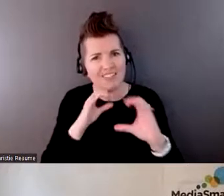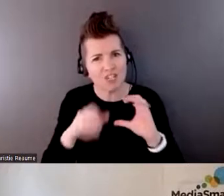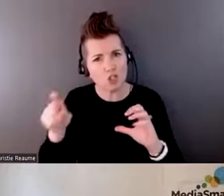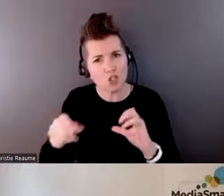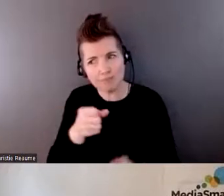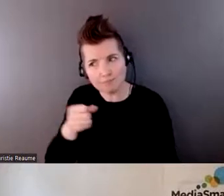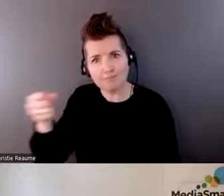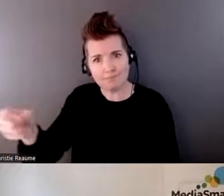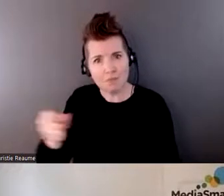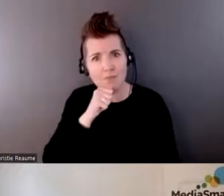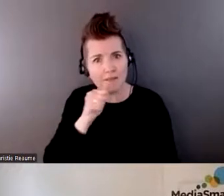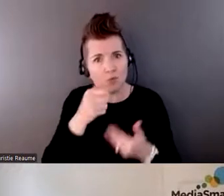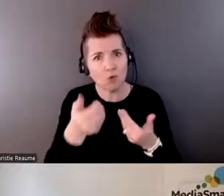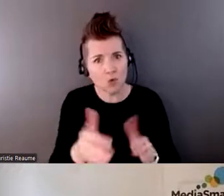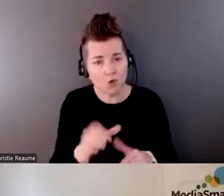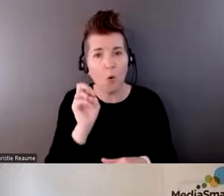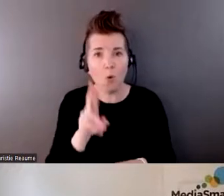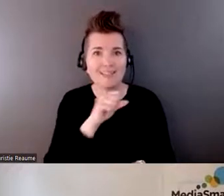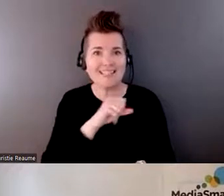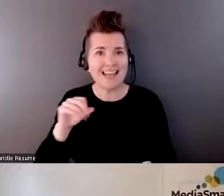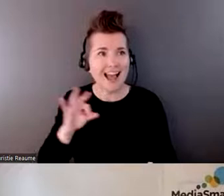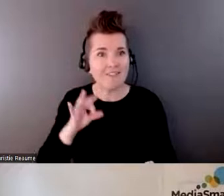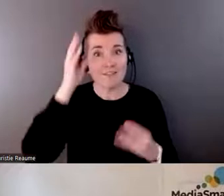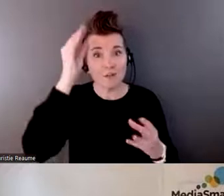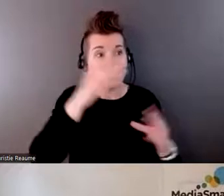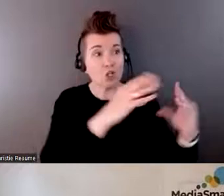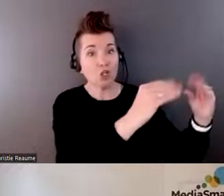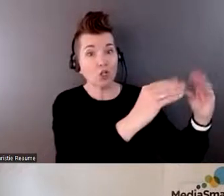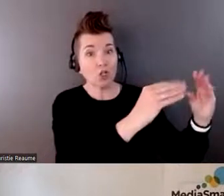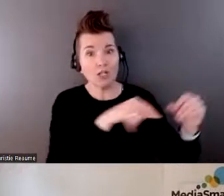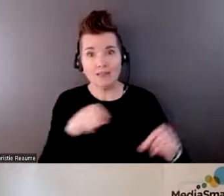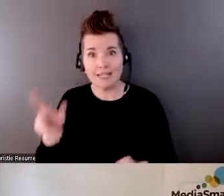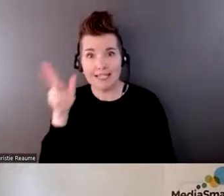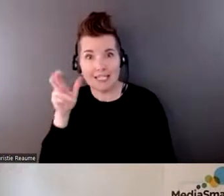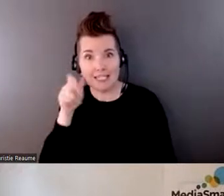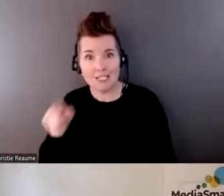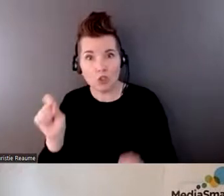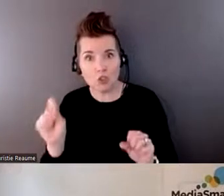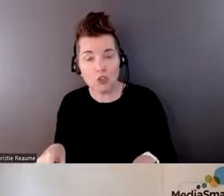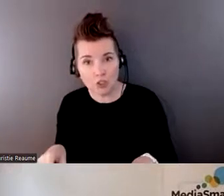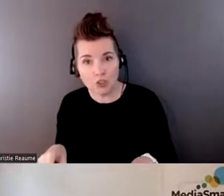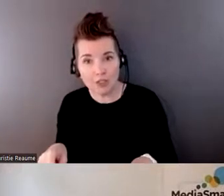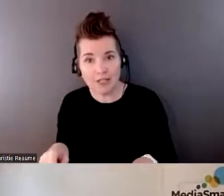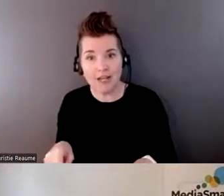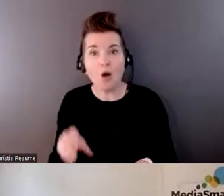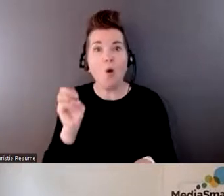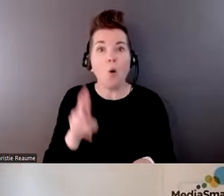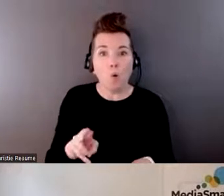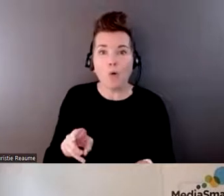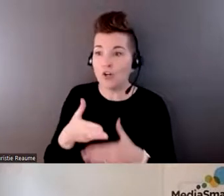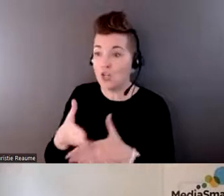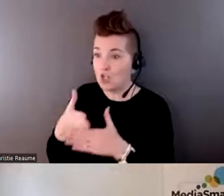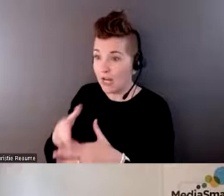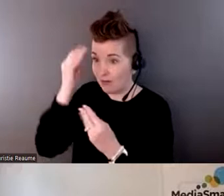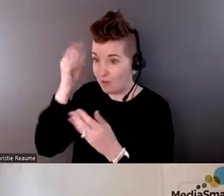information that probably should not have been shared with someone who was not actually legally the power of attorney for help in some